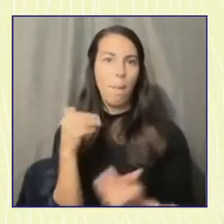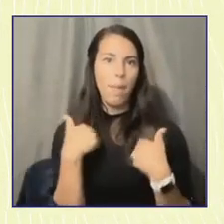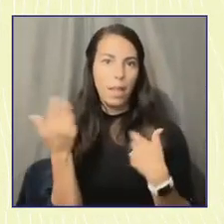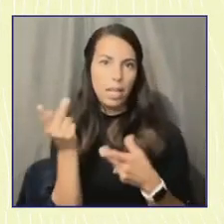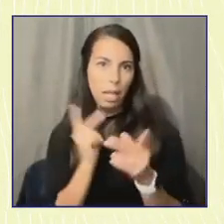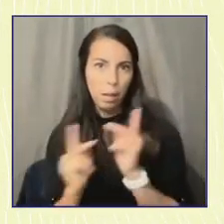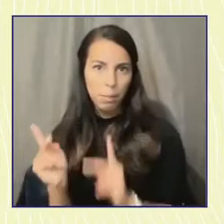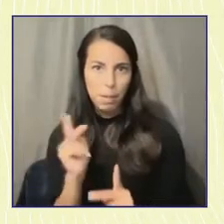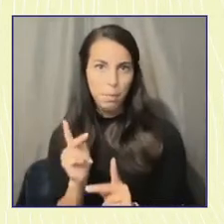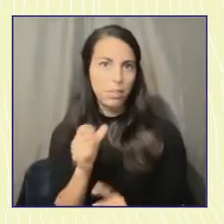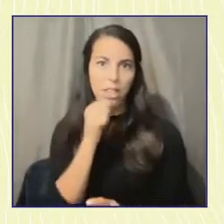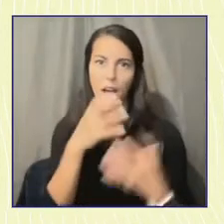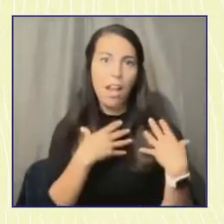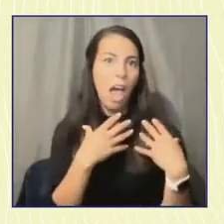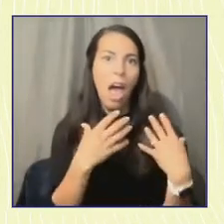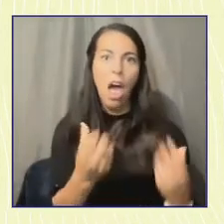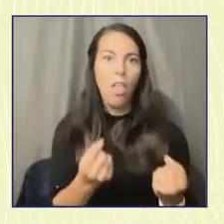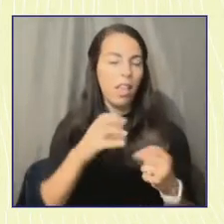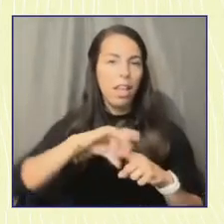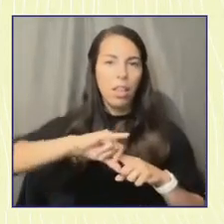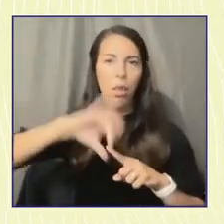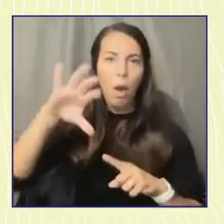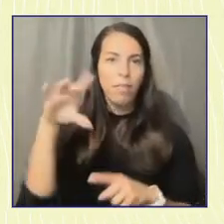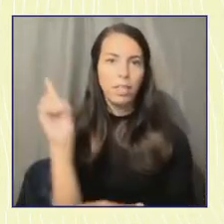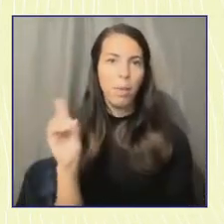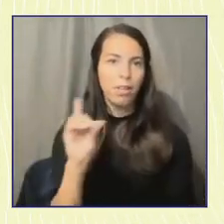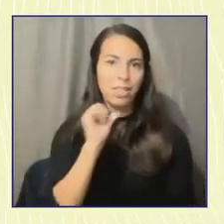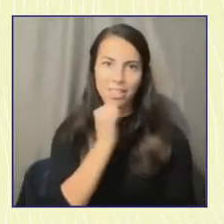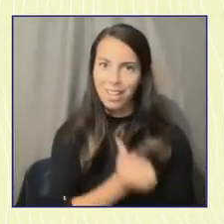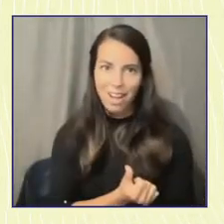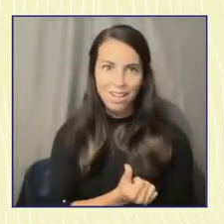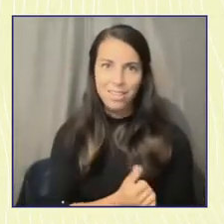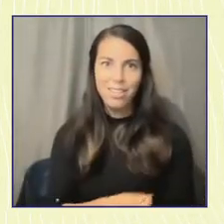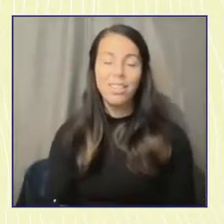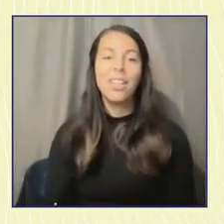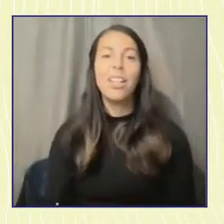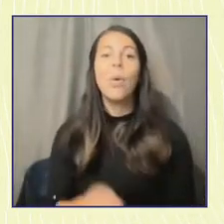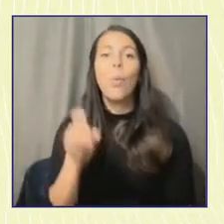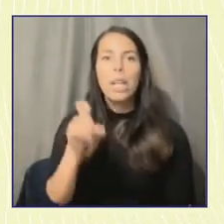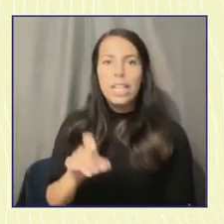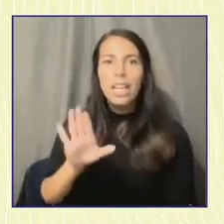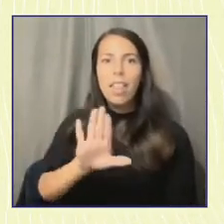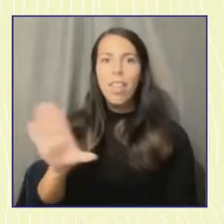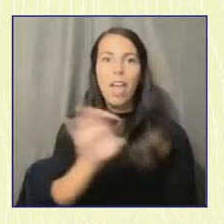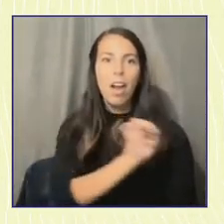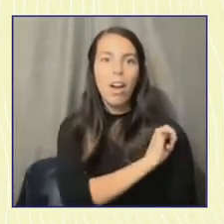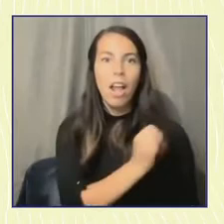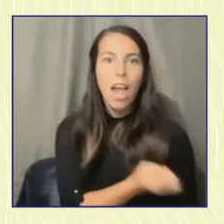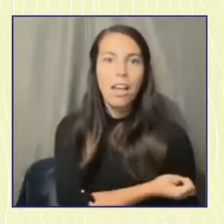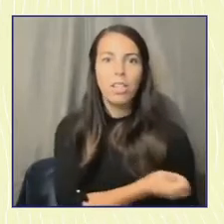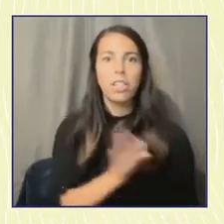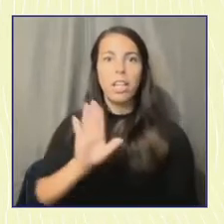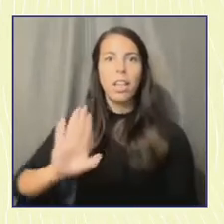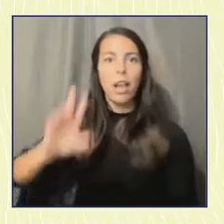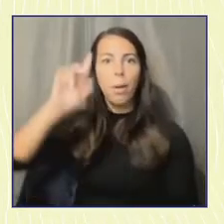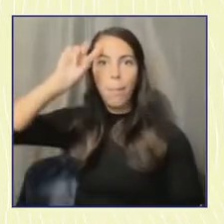democracy. So we need young people in their imagination and their energy, their sense of purpose, their moral compass